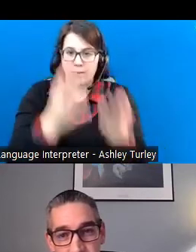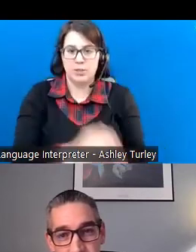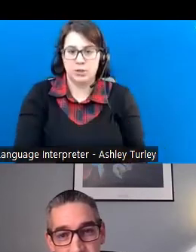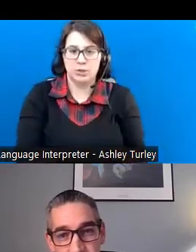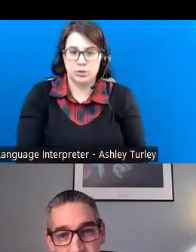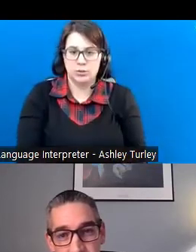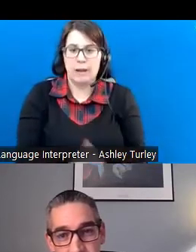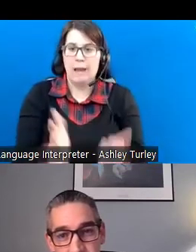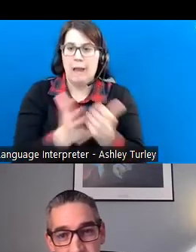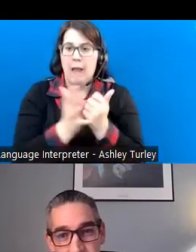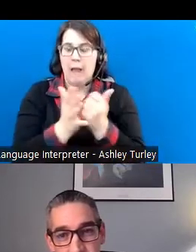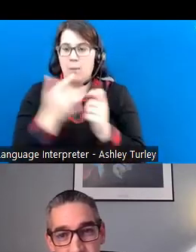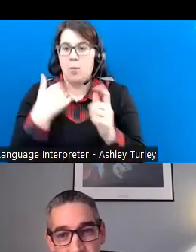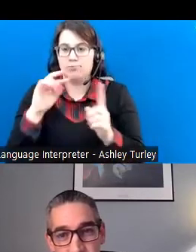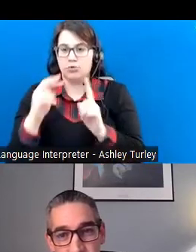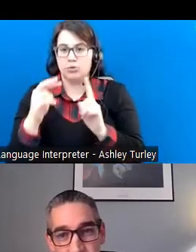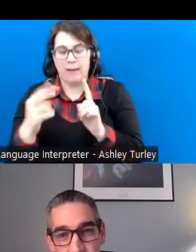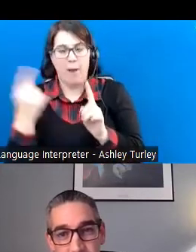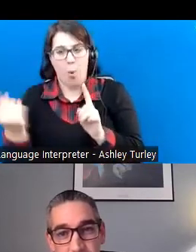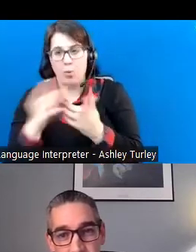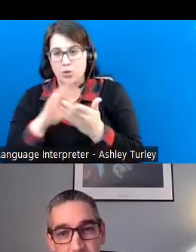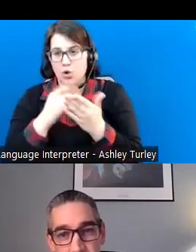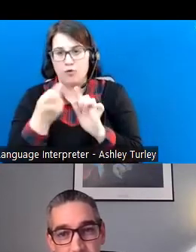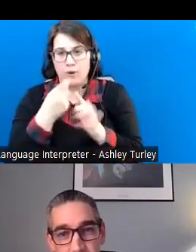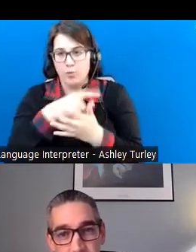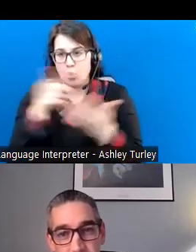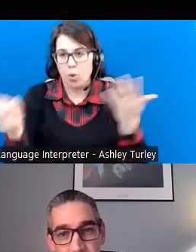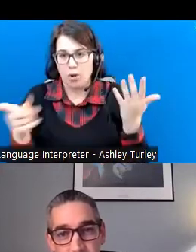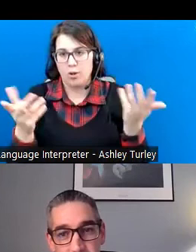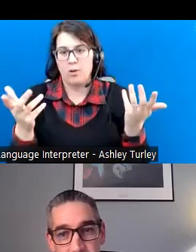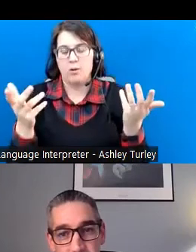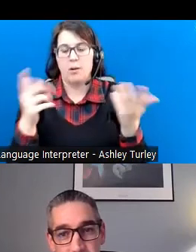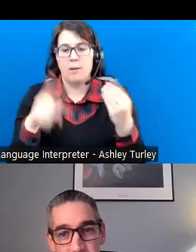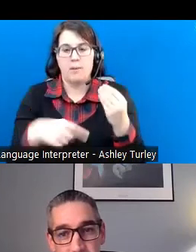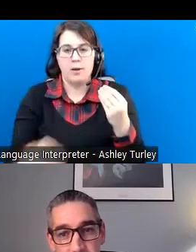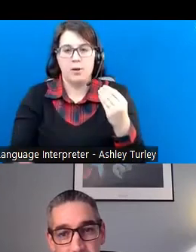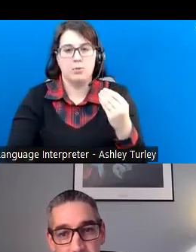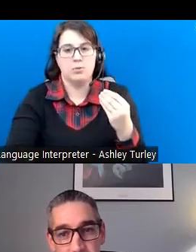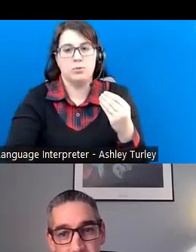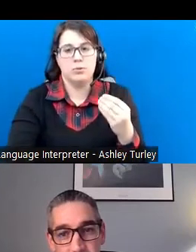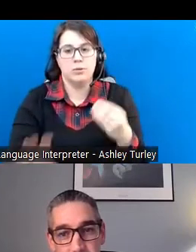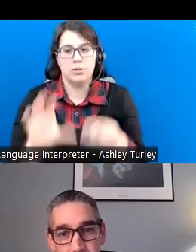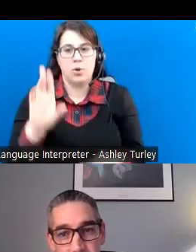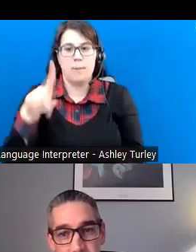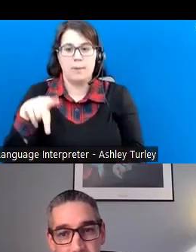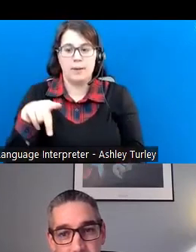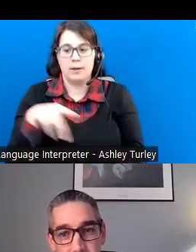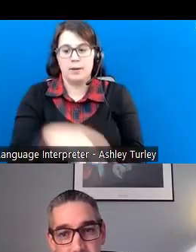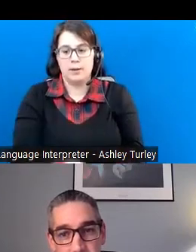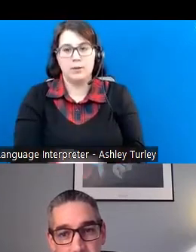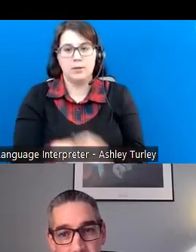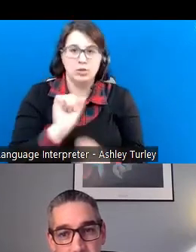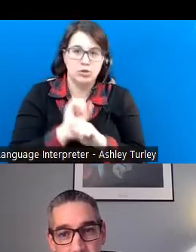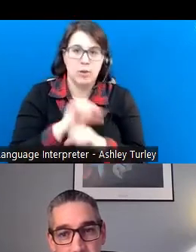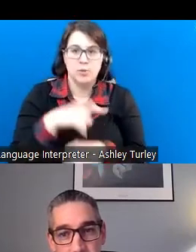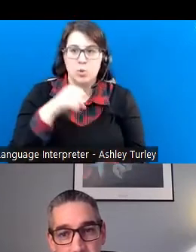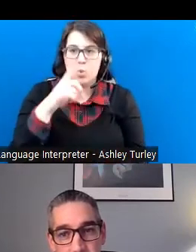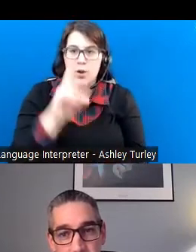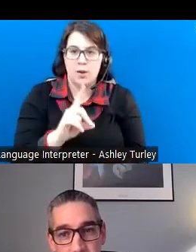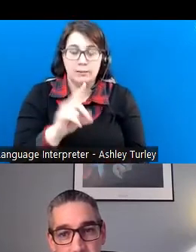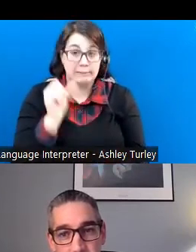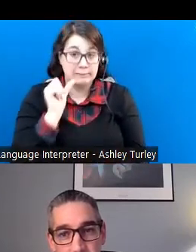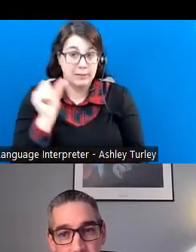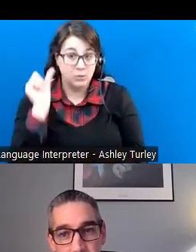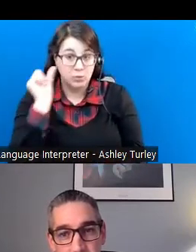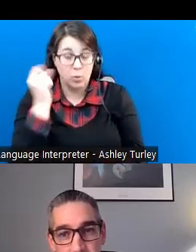put it into perspective. I always learn when I hear from you all, you know, about the CRPs and, course, job squad. Yesterday,